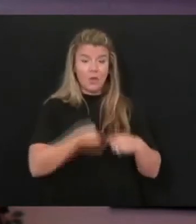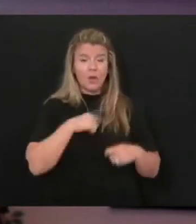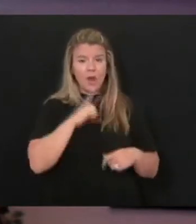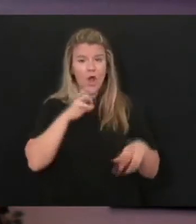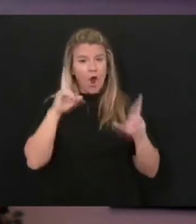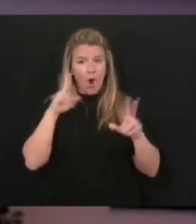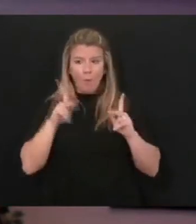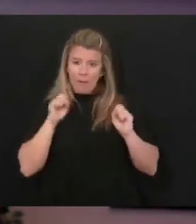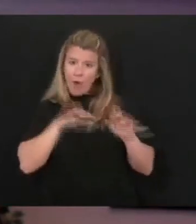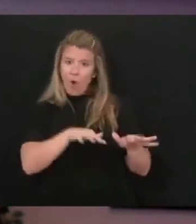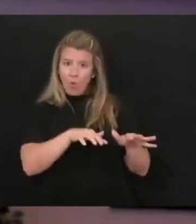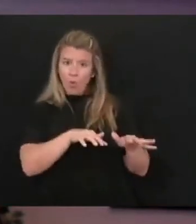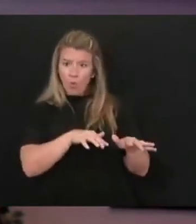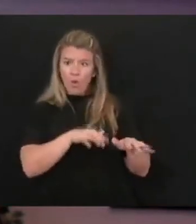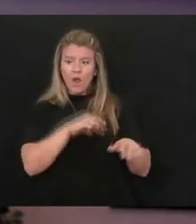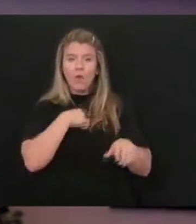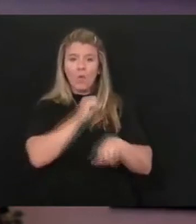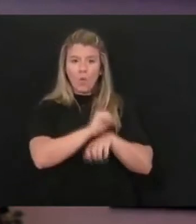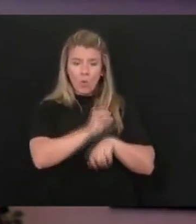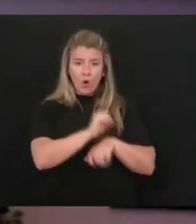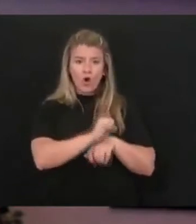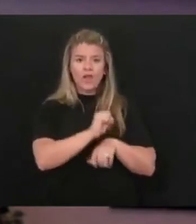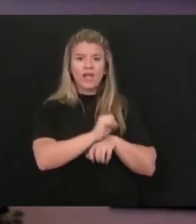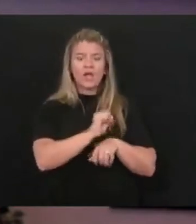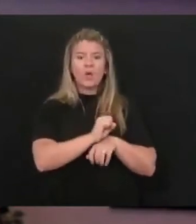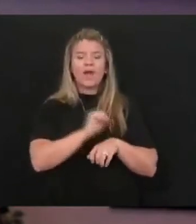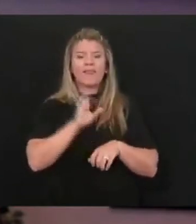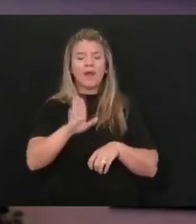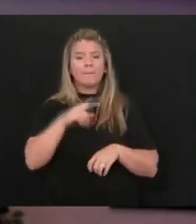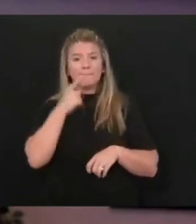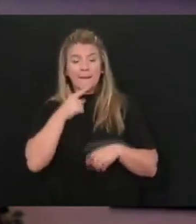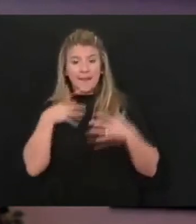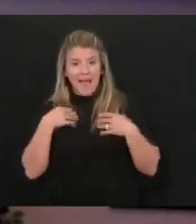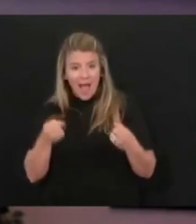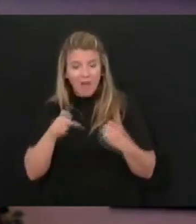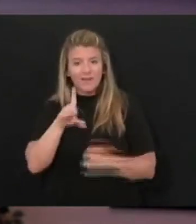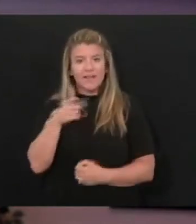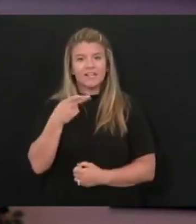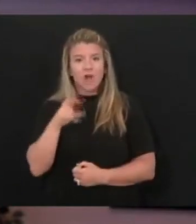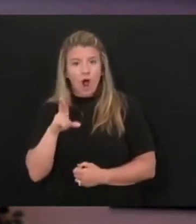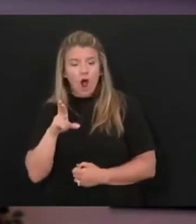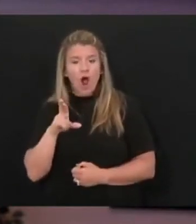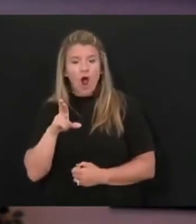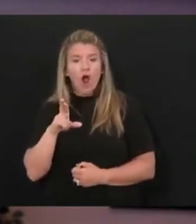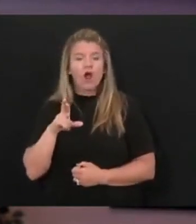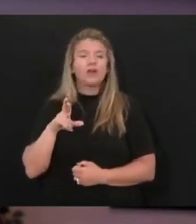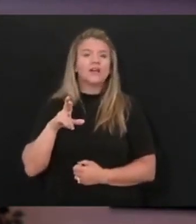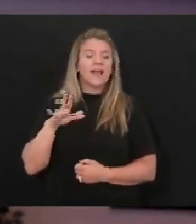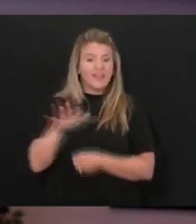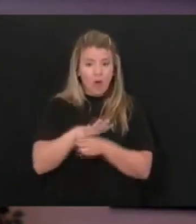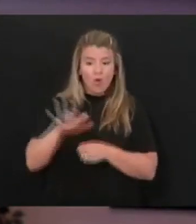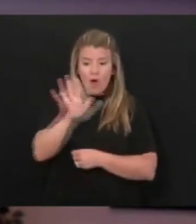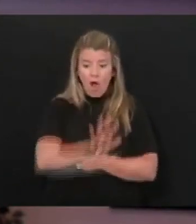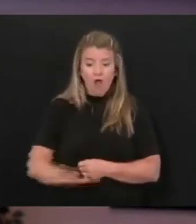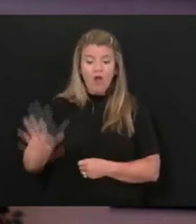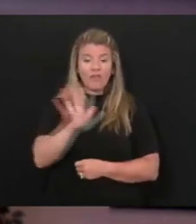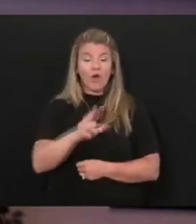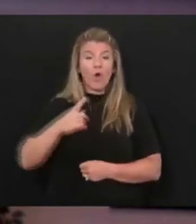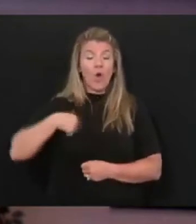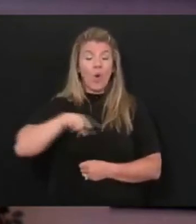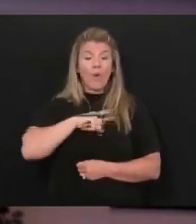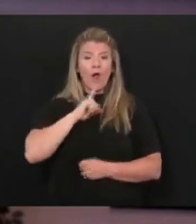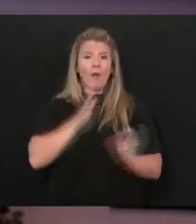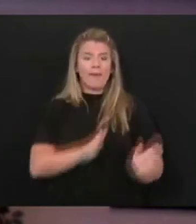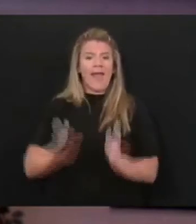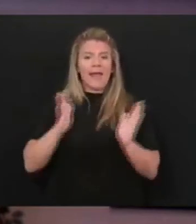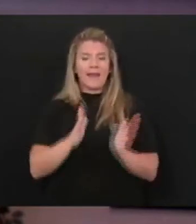And working with the Bureau of Public Health and DHHR and local health departments, we are planning additional